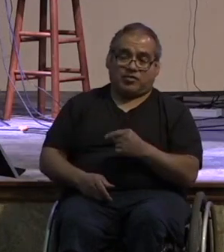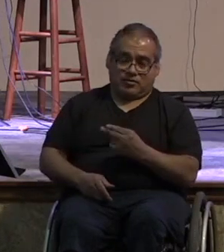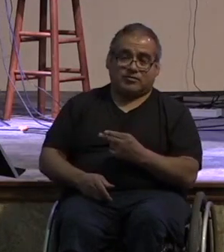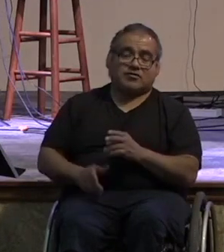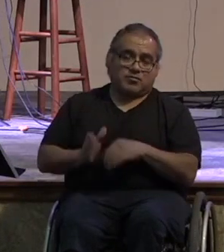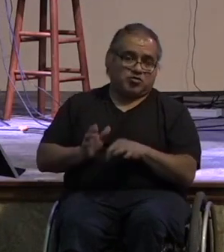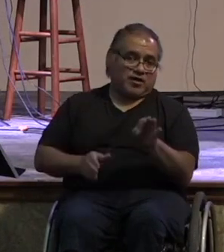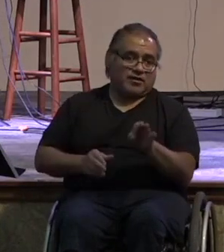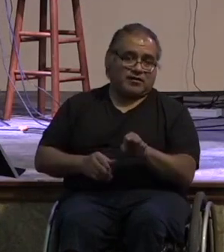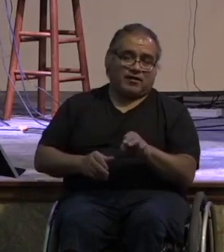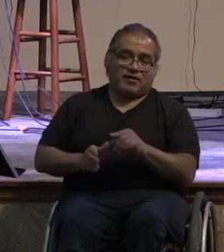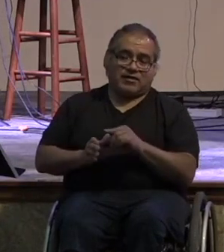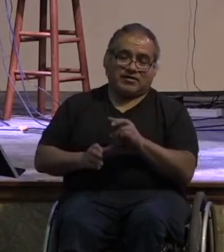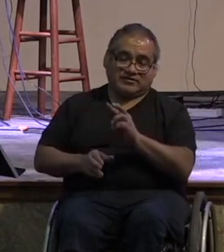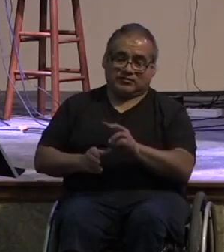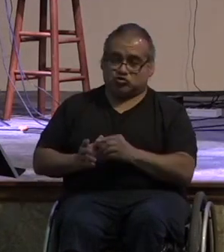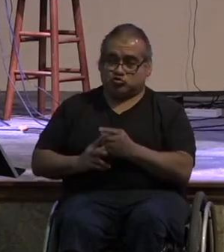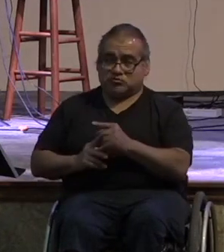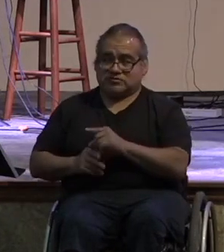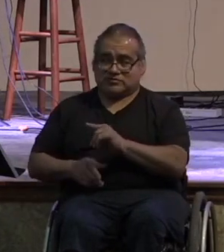6 through 7